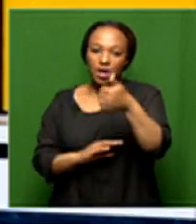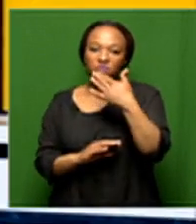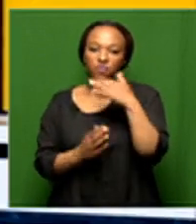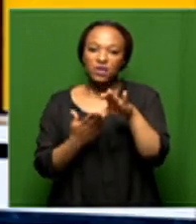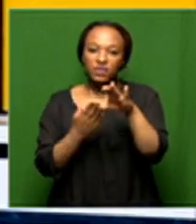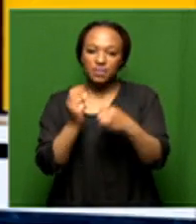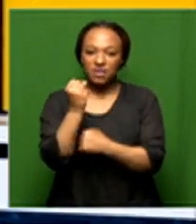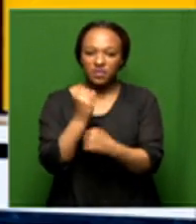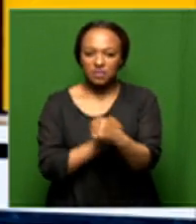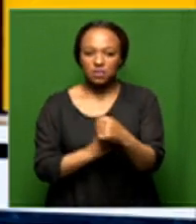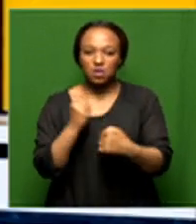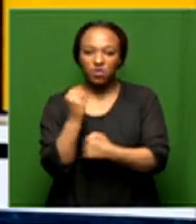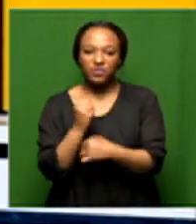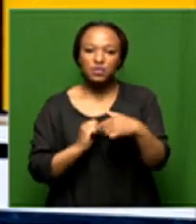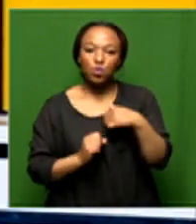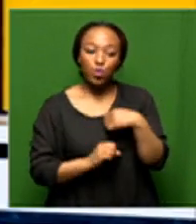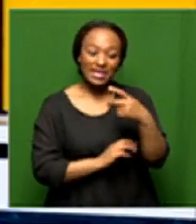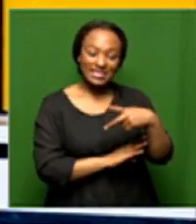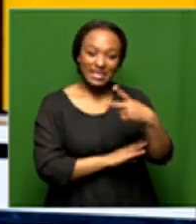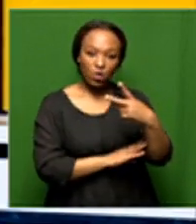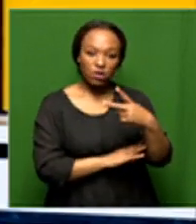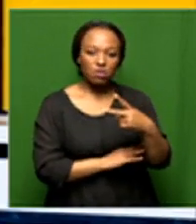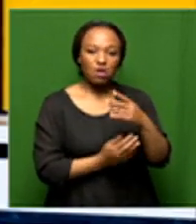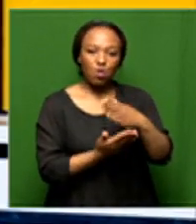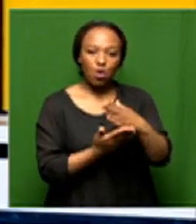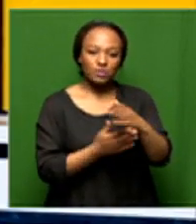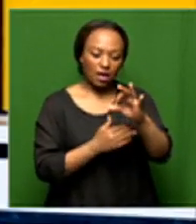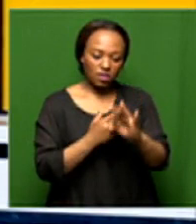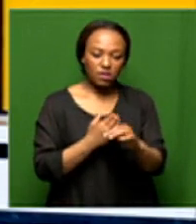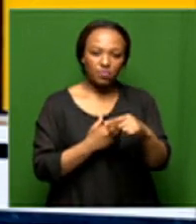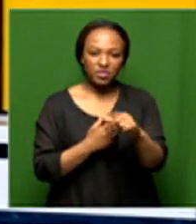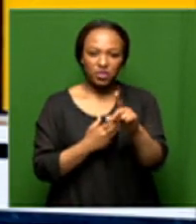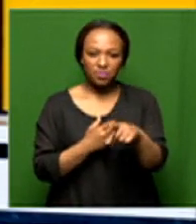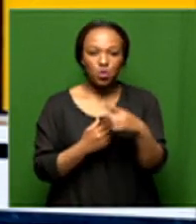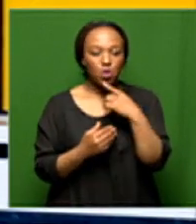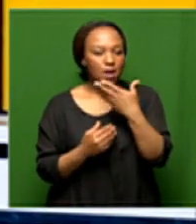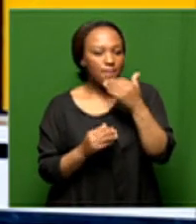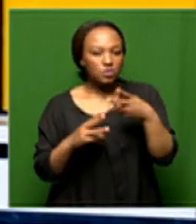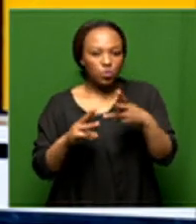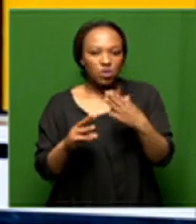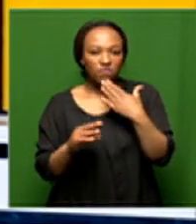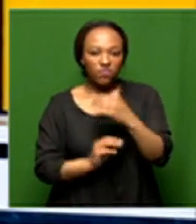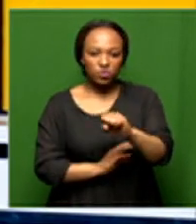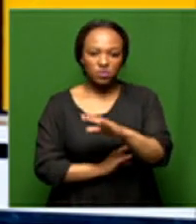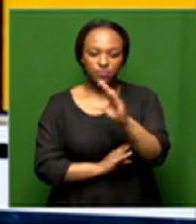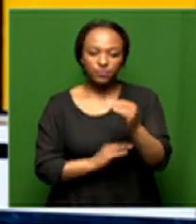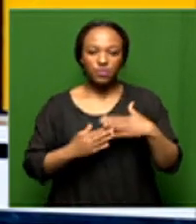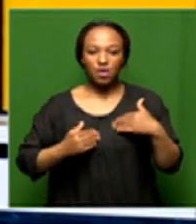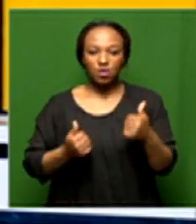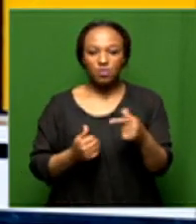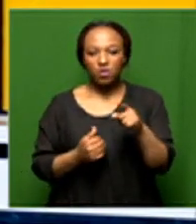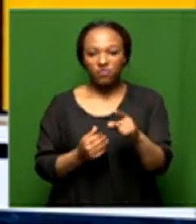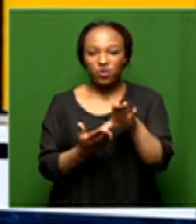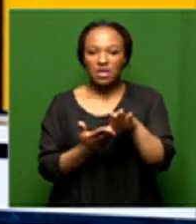infrastructure office talking to us about that second quarter gdp result as well as the best way to get the south african economy on that